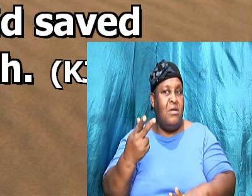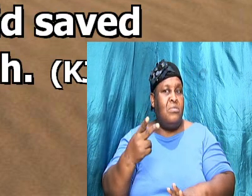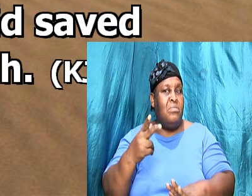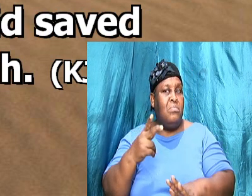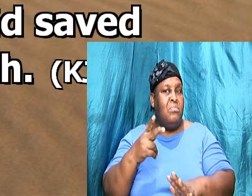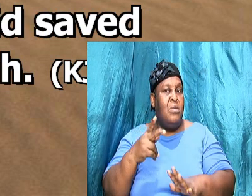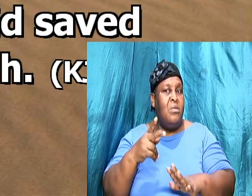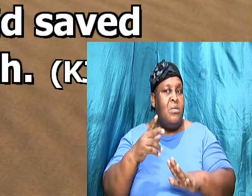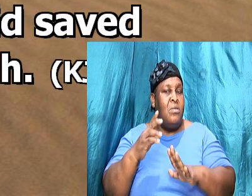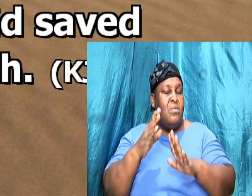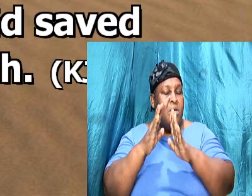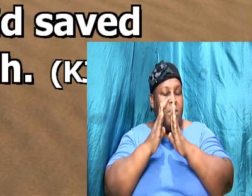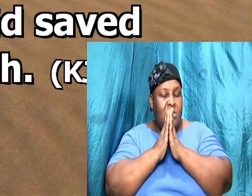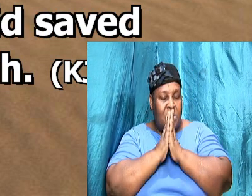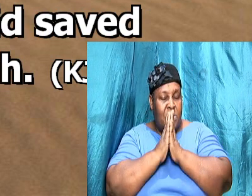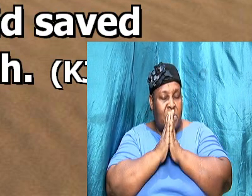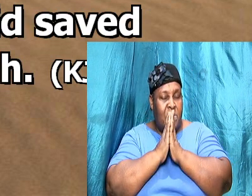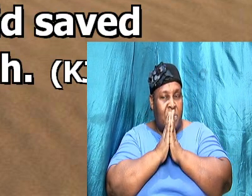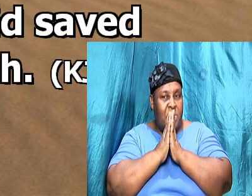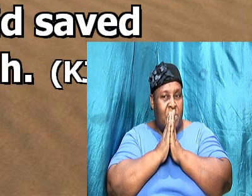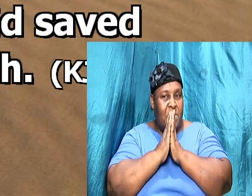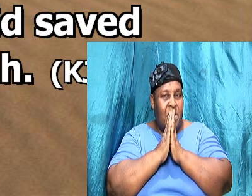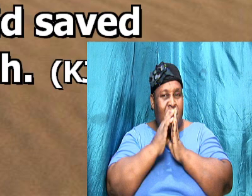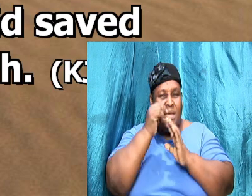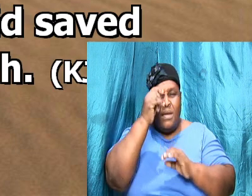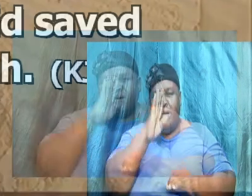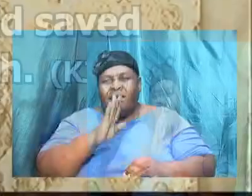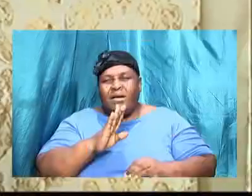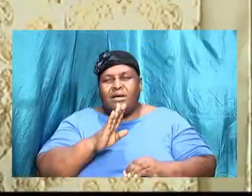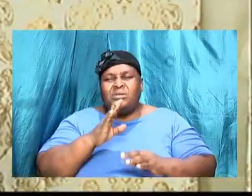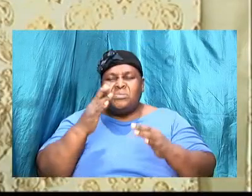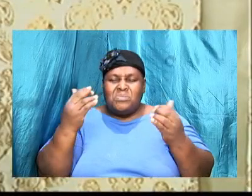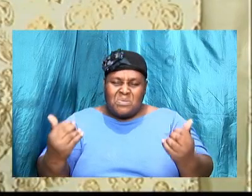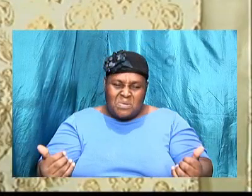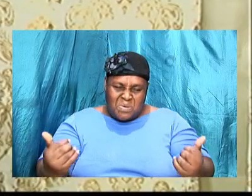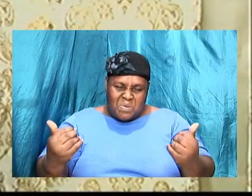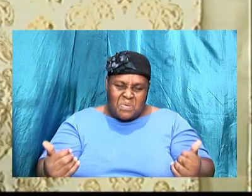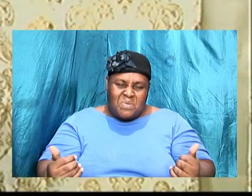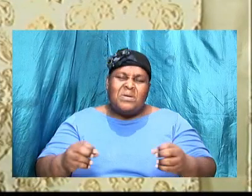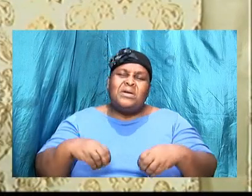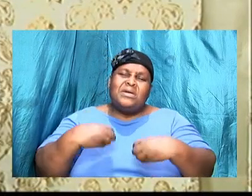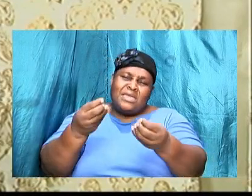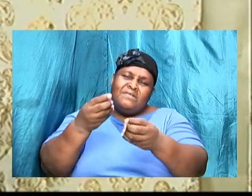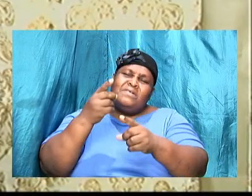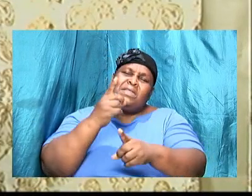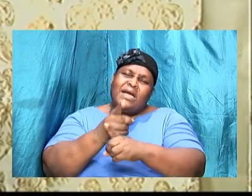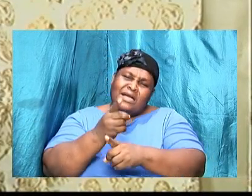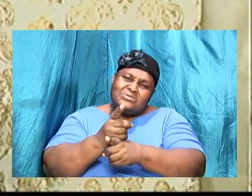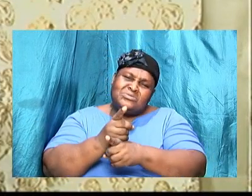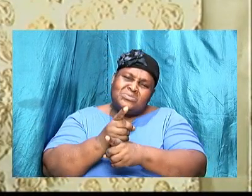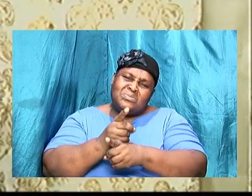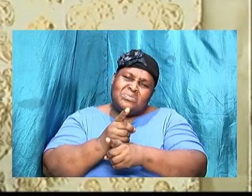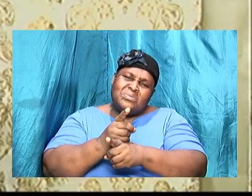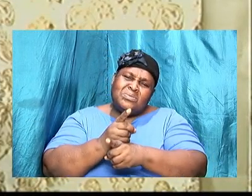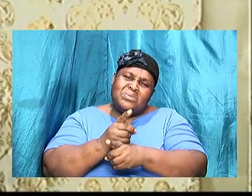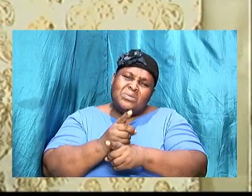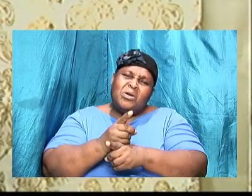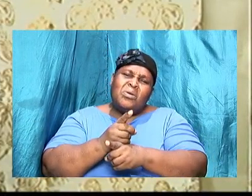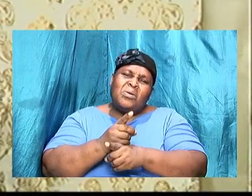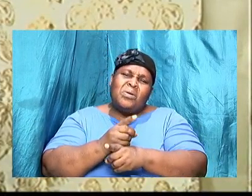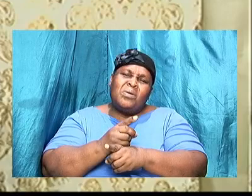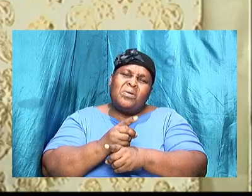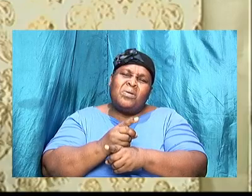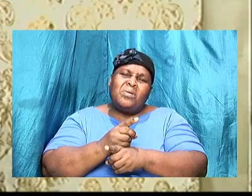he not only responded to David's request but gave an answer a more reassuring answer a more